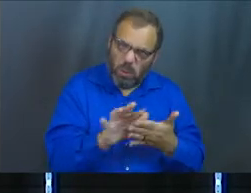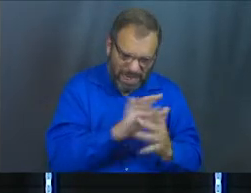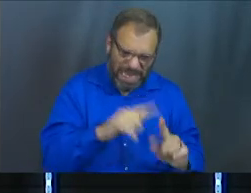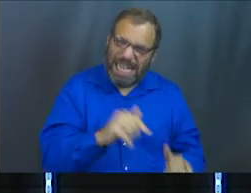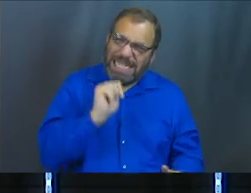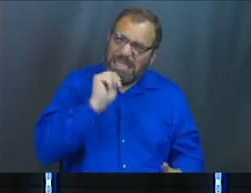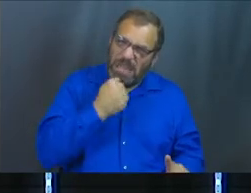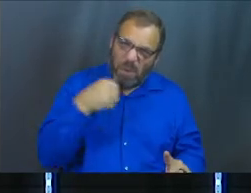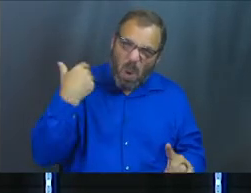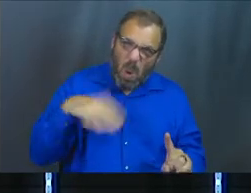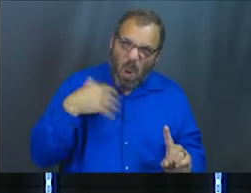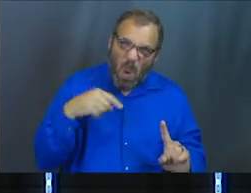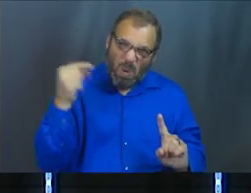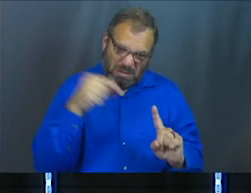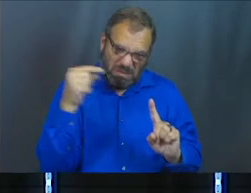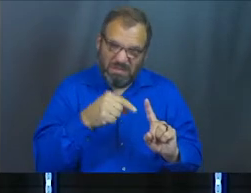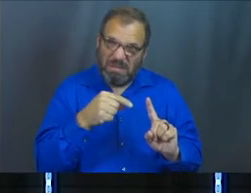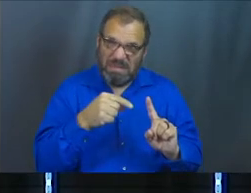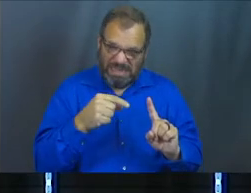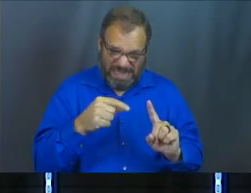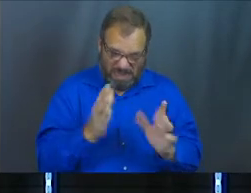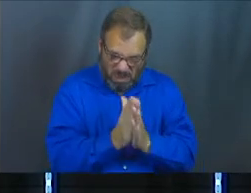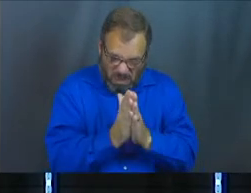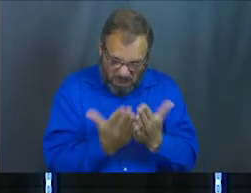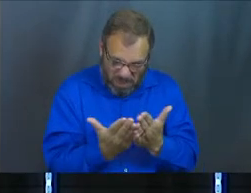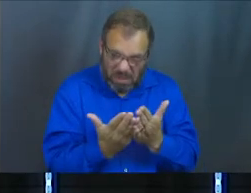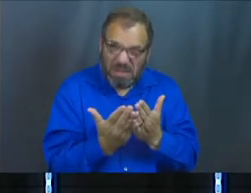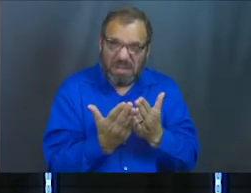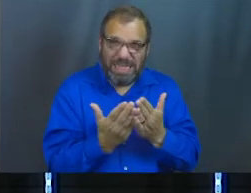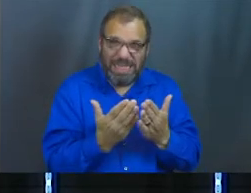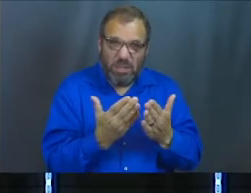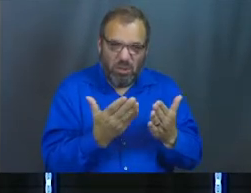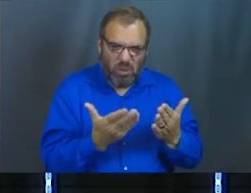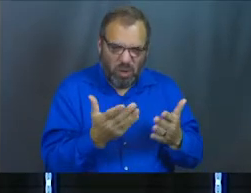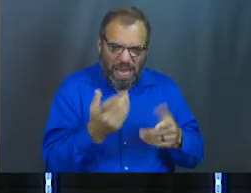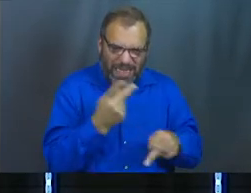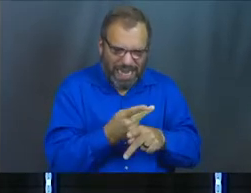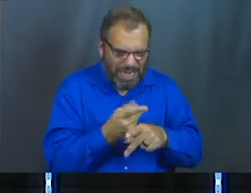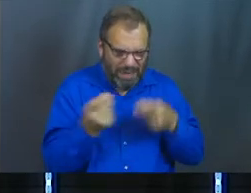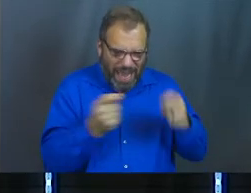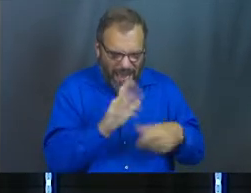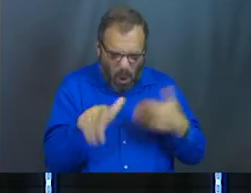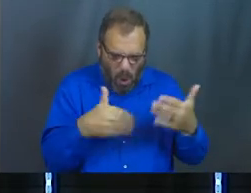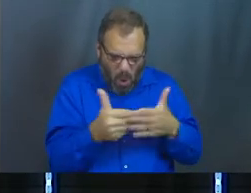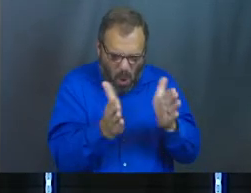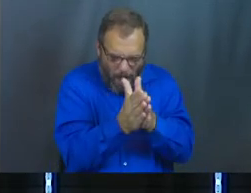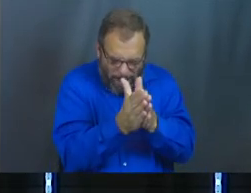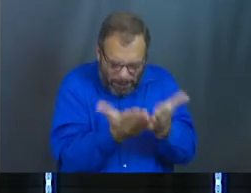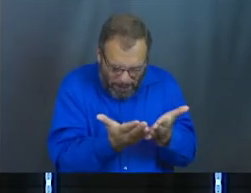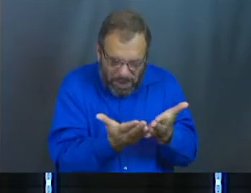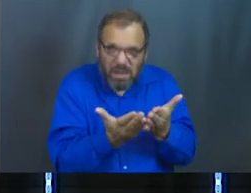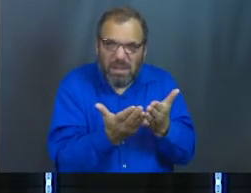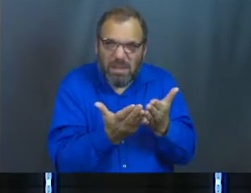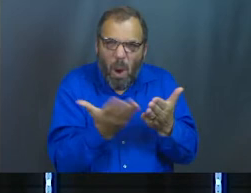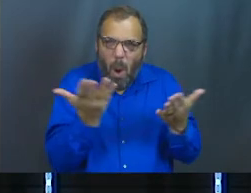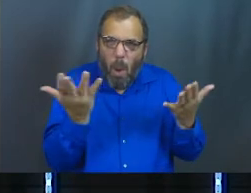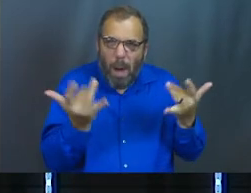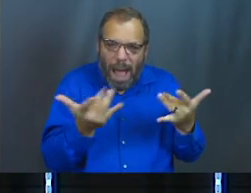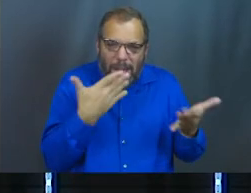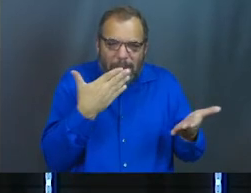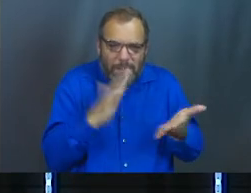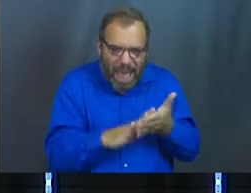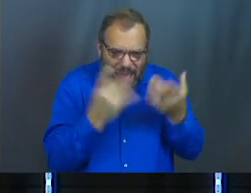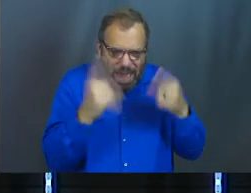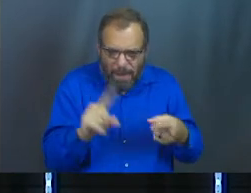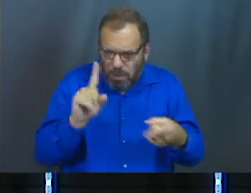he suffered. So basically this ancient book of the Bible is trying to handle in an entire book, why do bad things